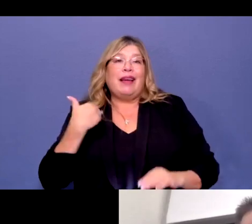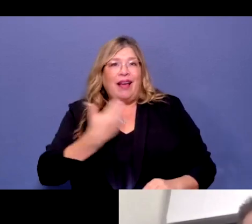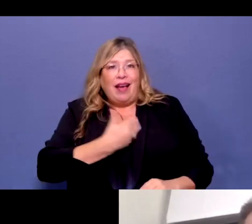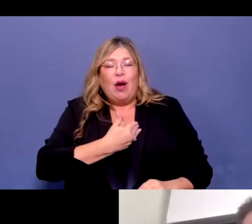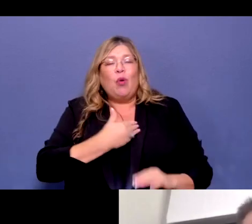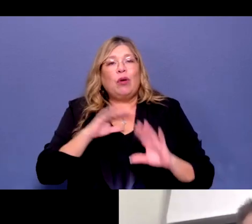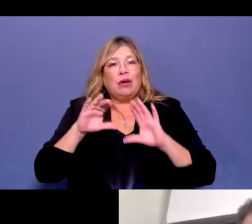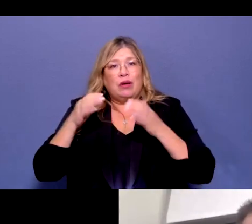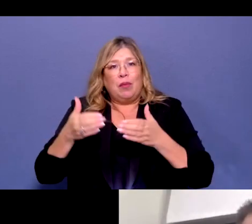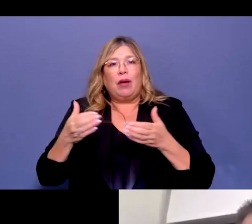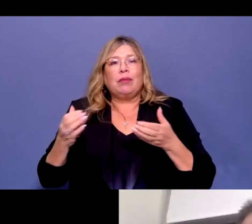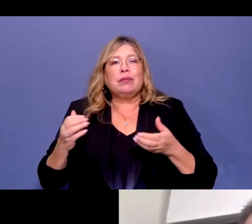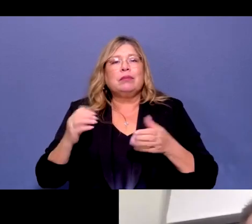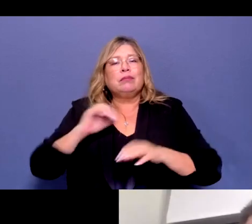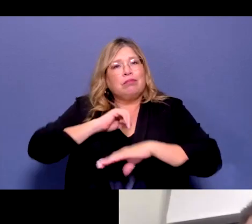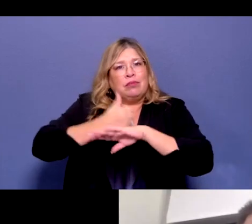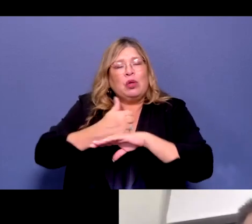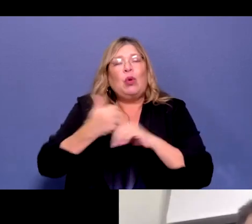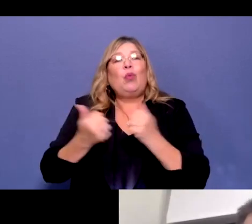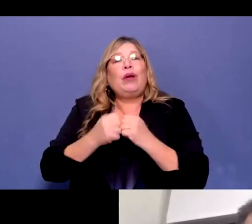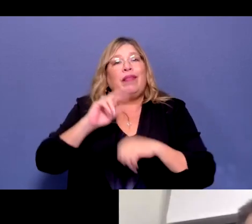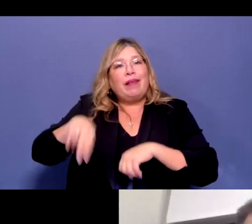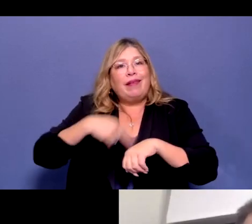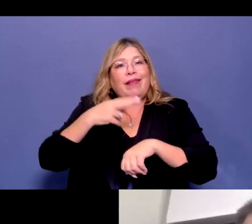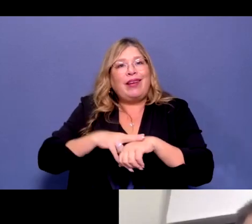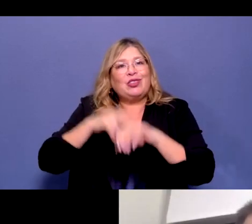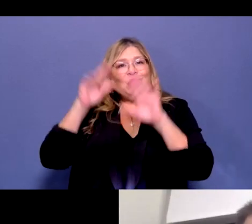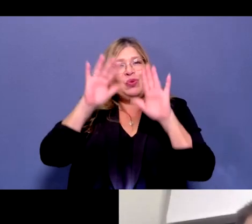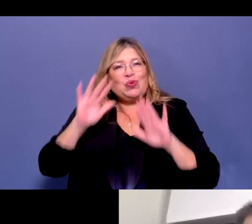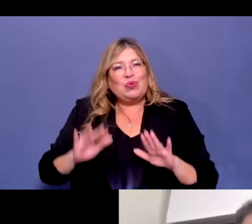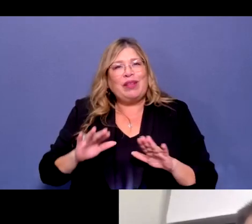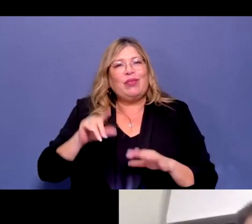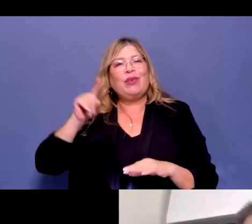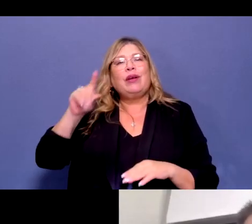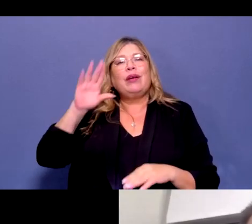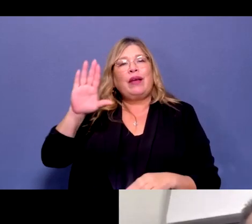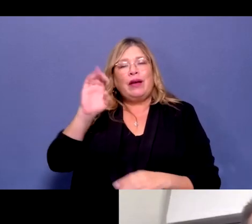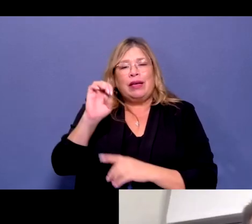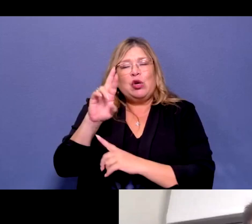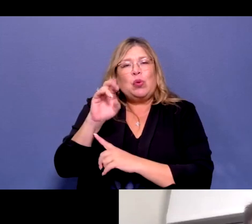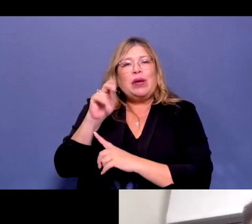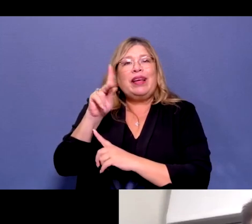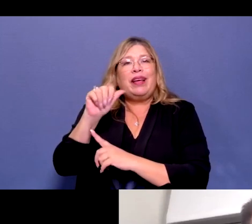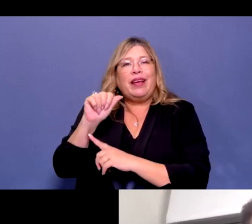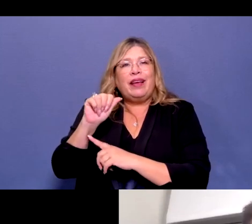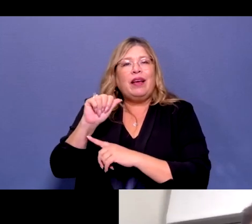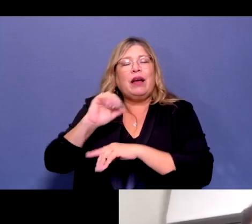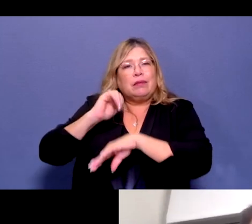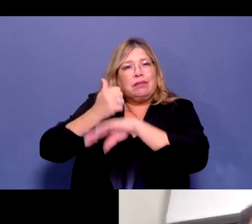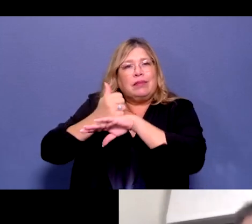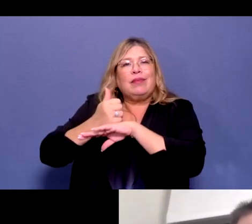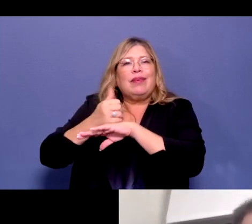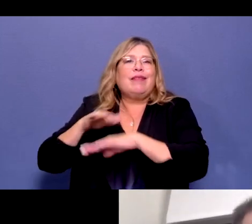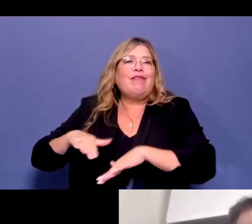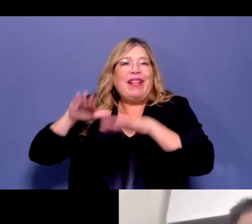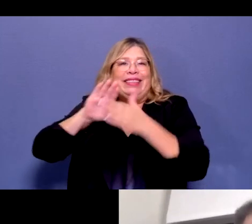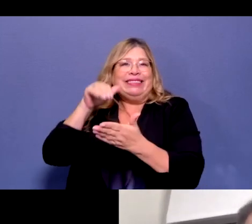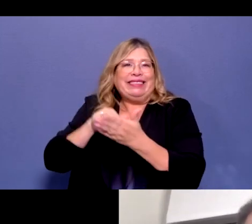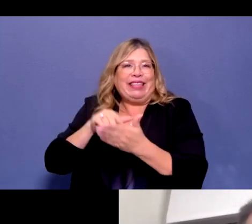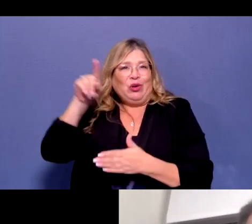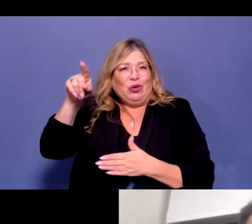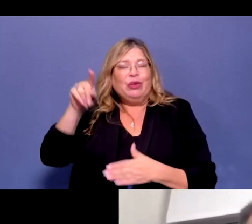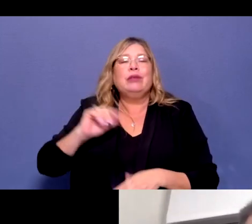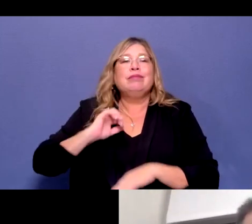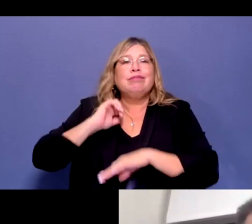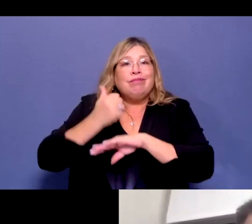-located with the National Weather Service's Eureka Weather Forecast Office, and we call it our Eureka Flood Center, something that was instituted